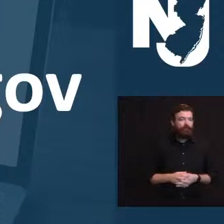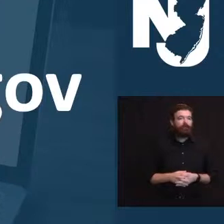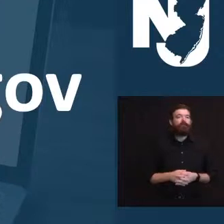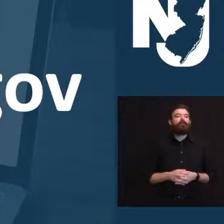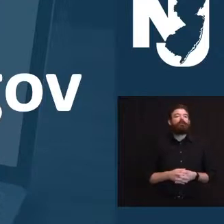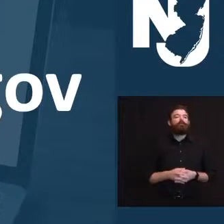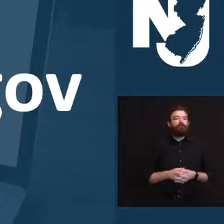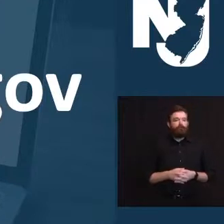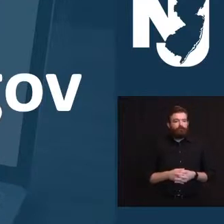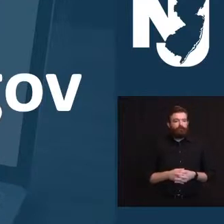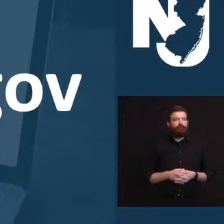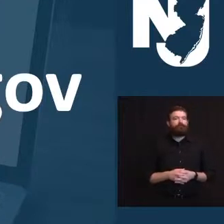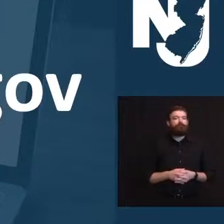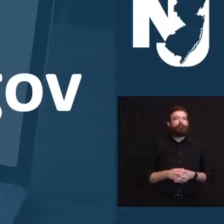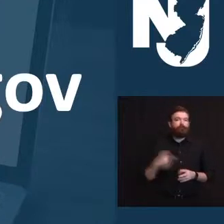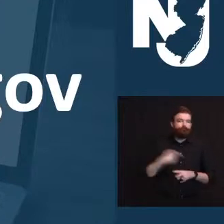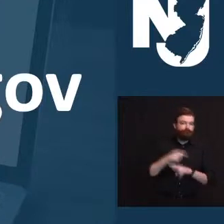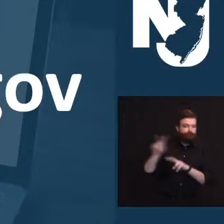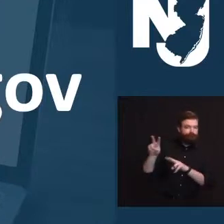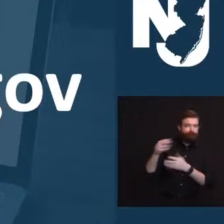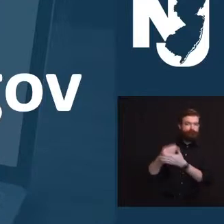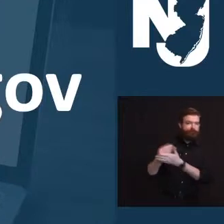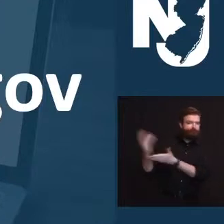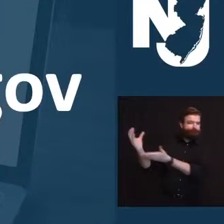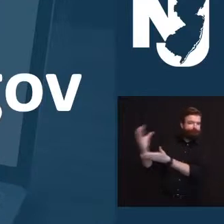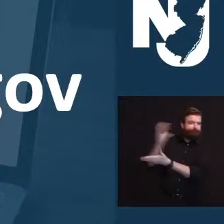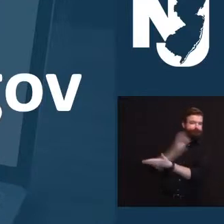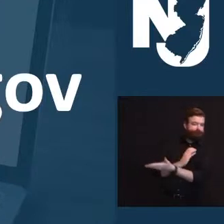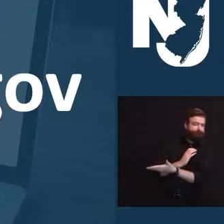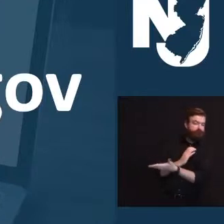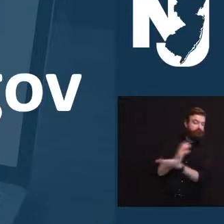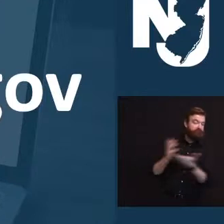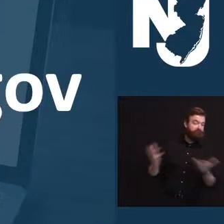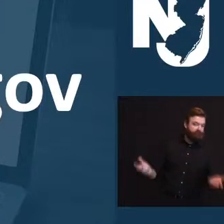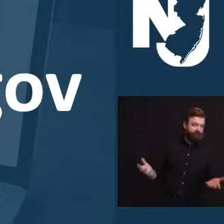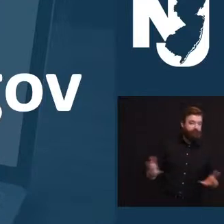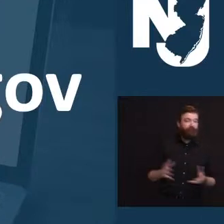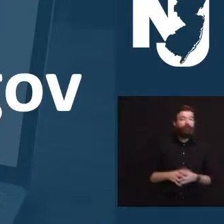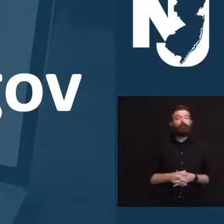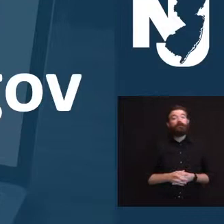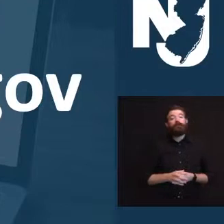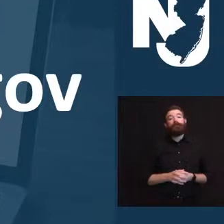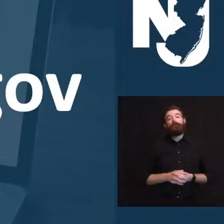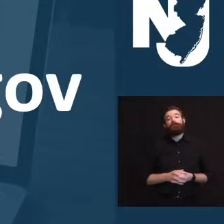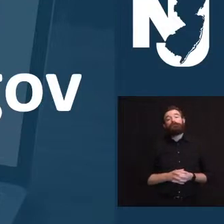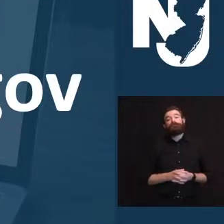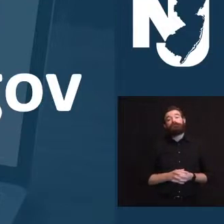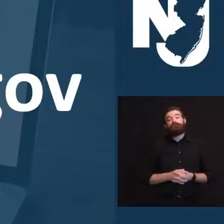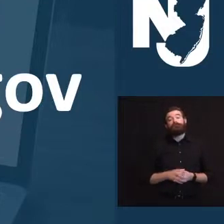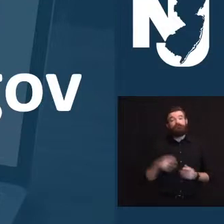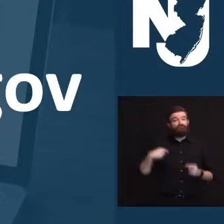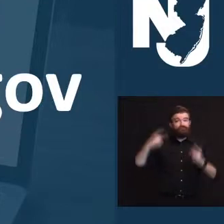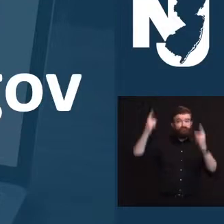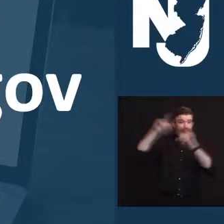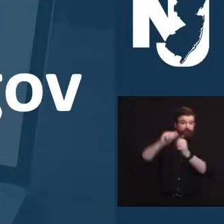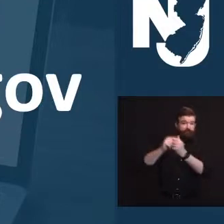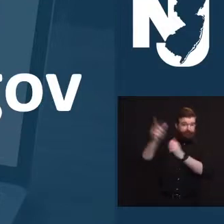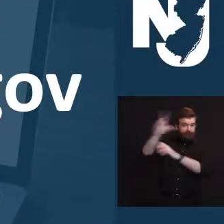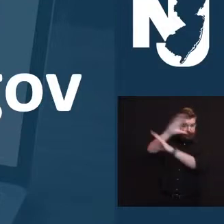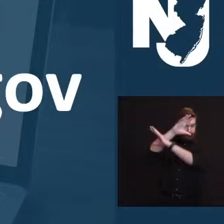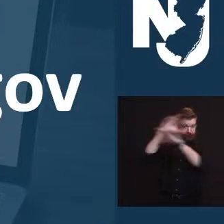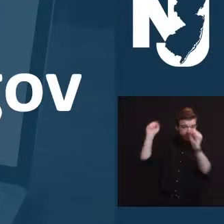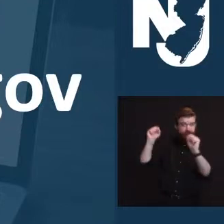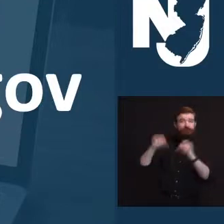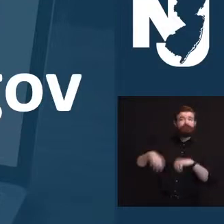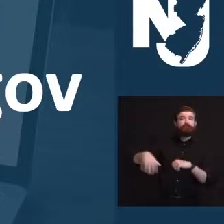as I said last week and have continued to say, I agree with the president and congressional Democrats that more